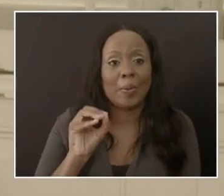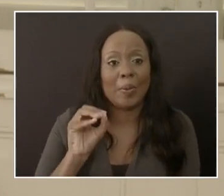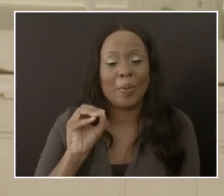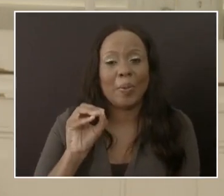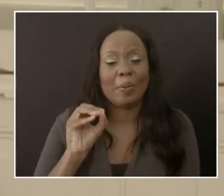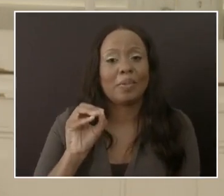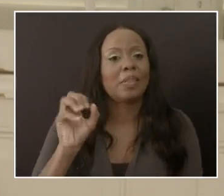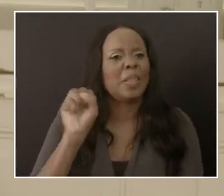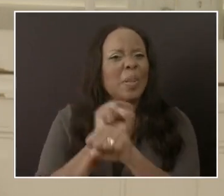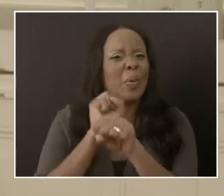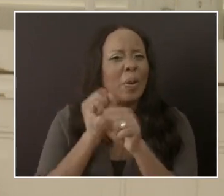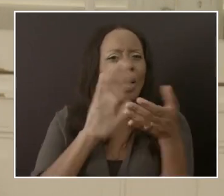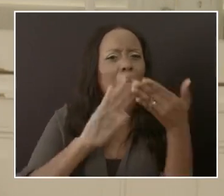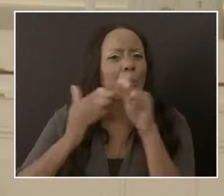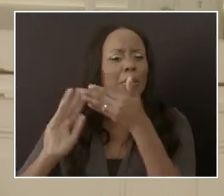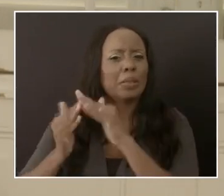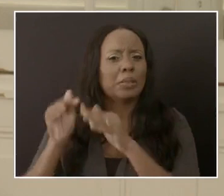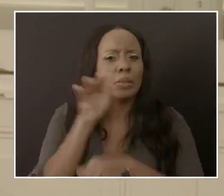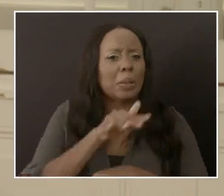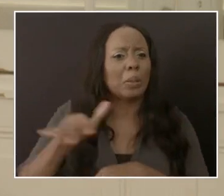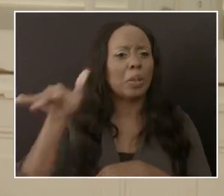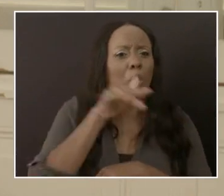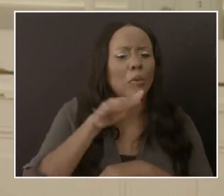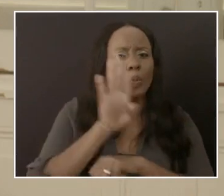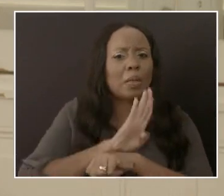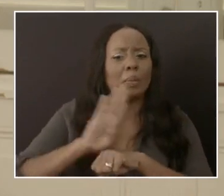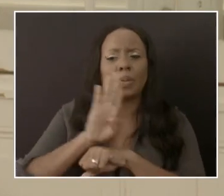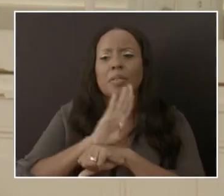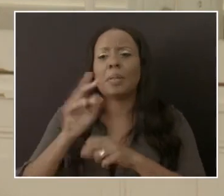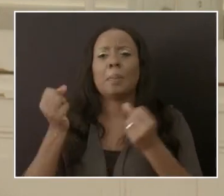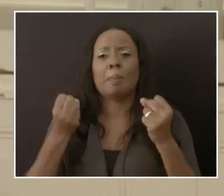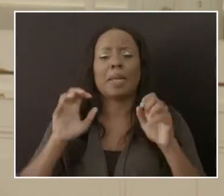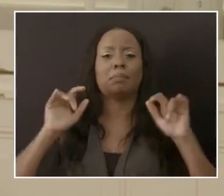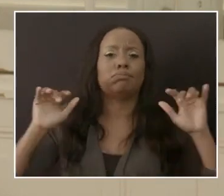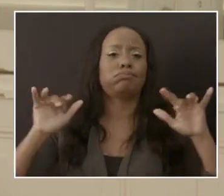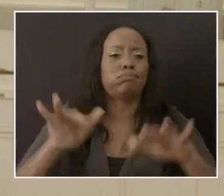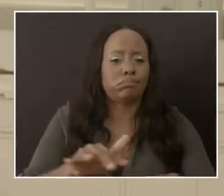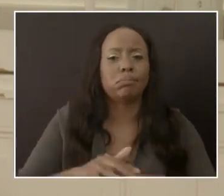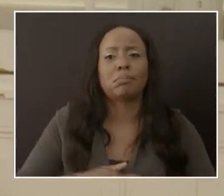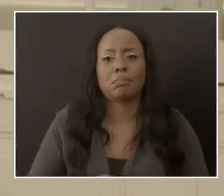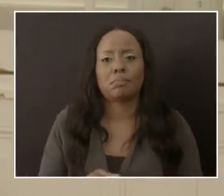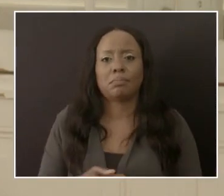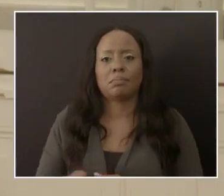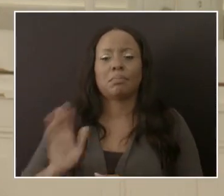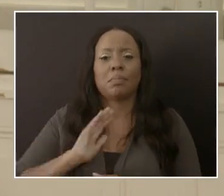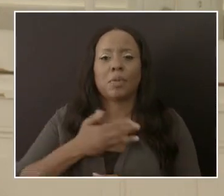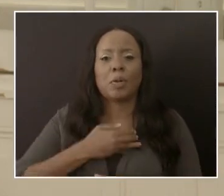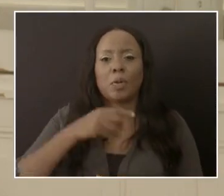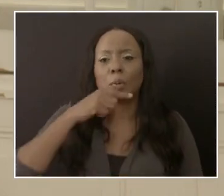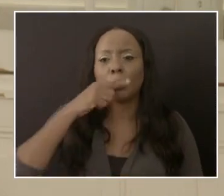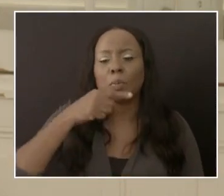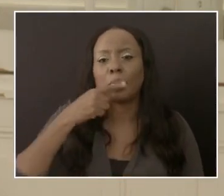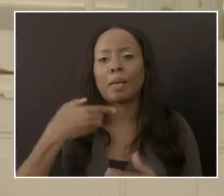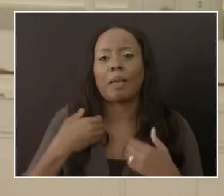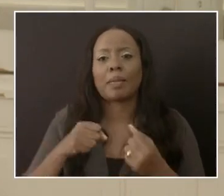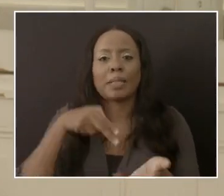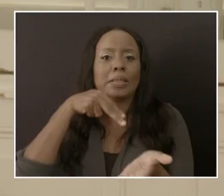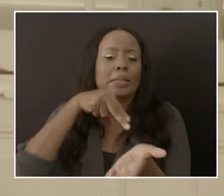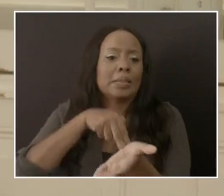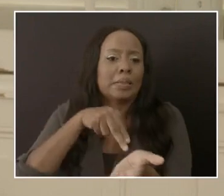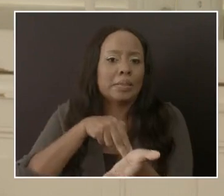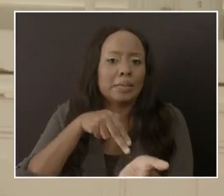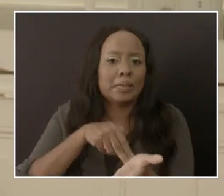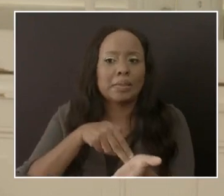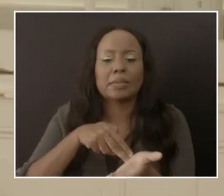communities across Barbados. They were out in force. We had our public health nurses out in force doing